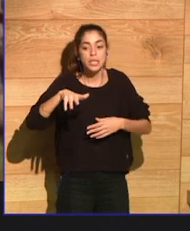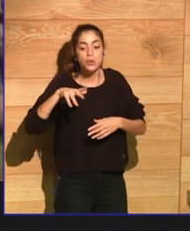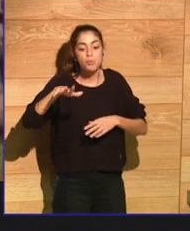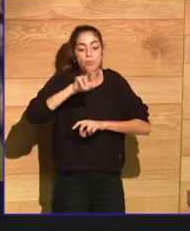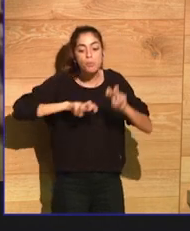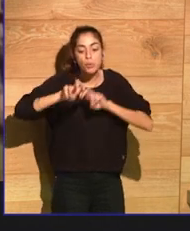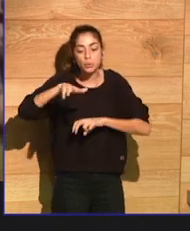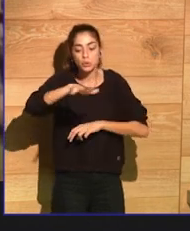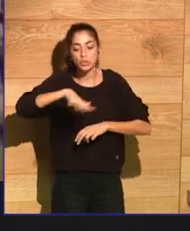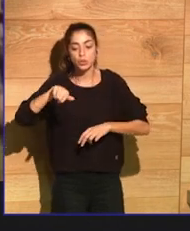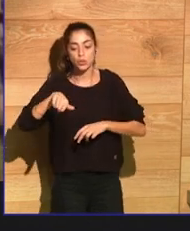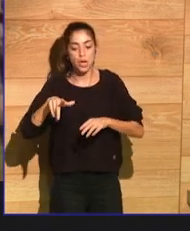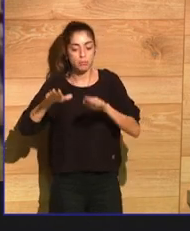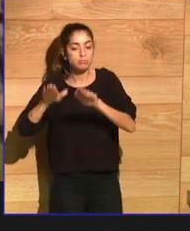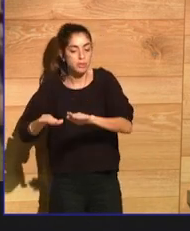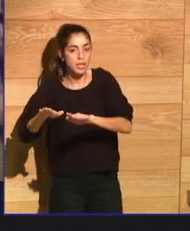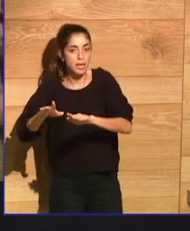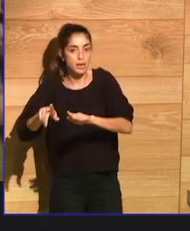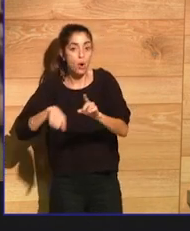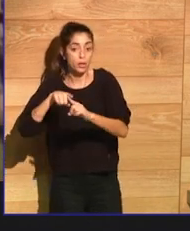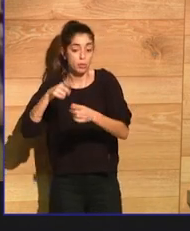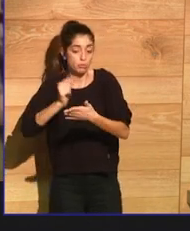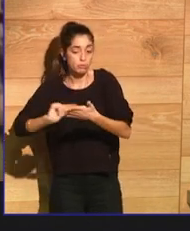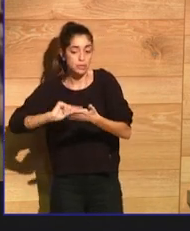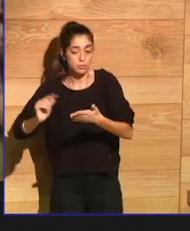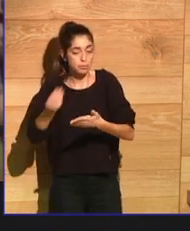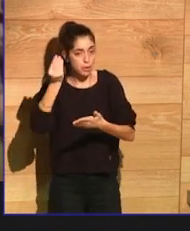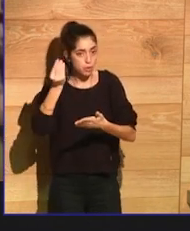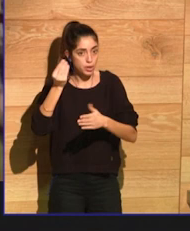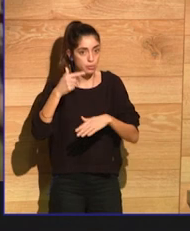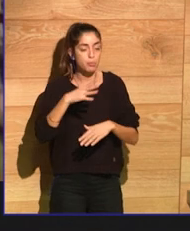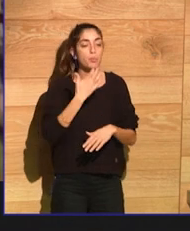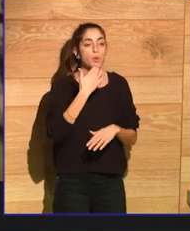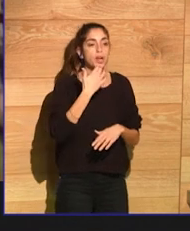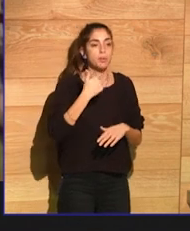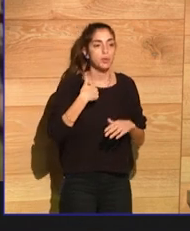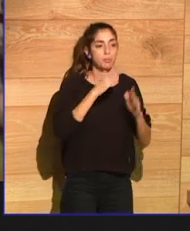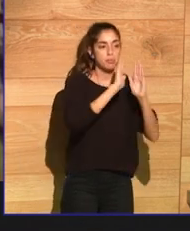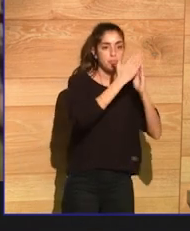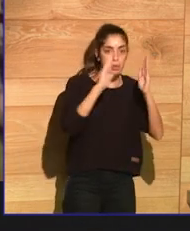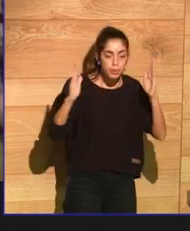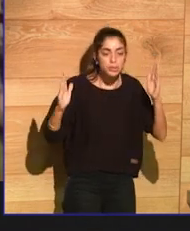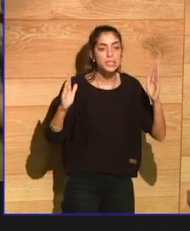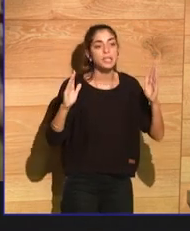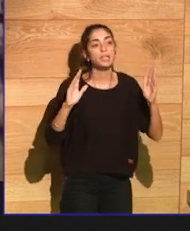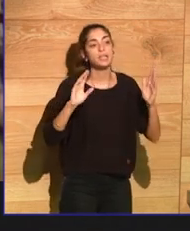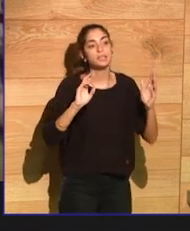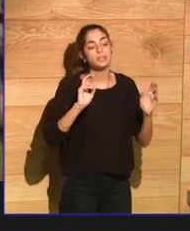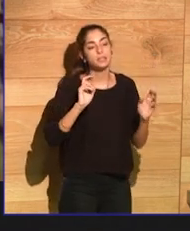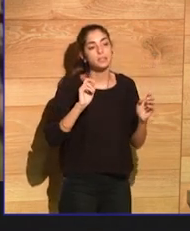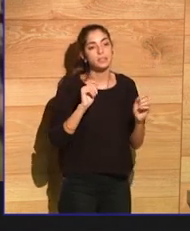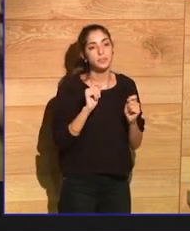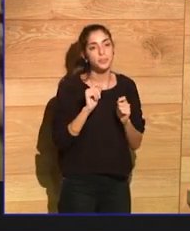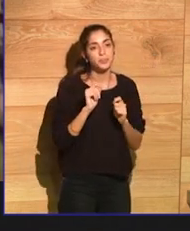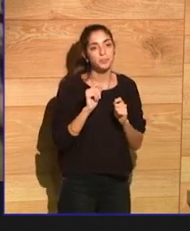started a program called Study Hall where I rent out a big hall one night a week and people from all over